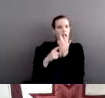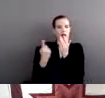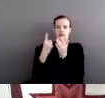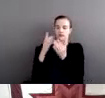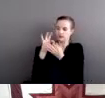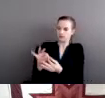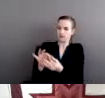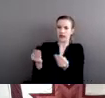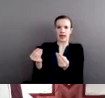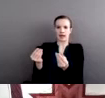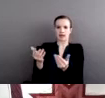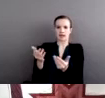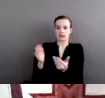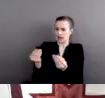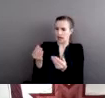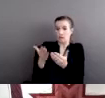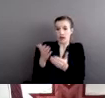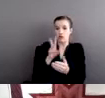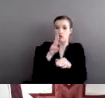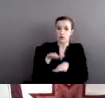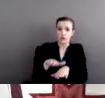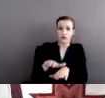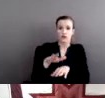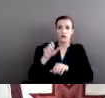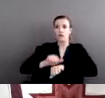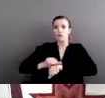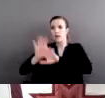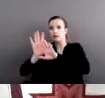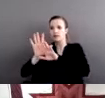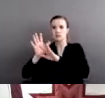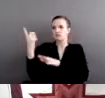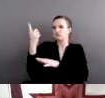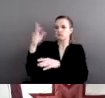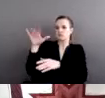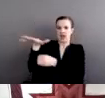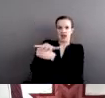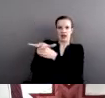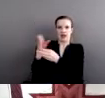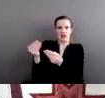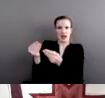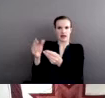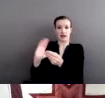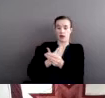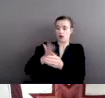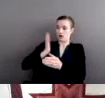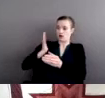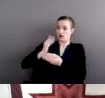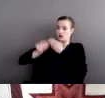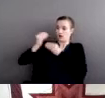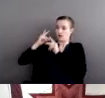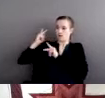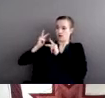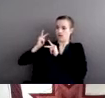might be a river or a mountain or some other landmark where our ancestors have prayed